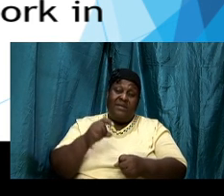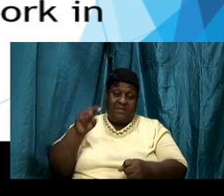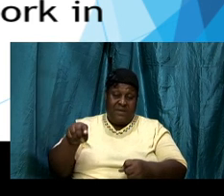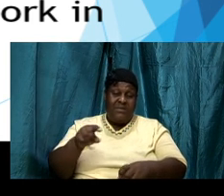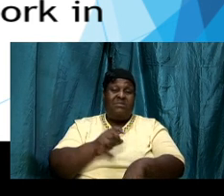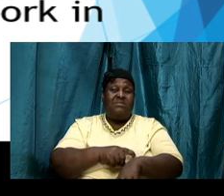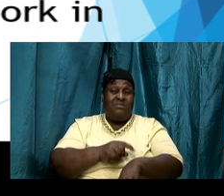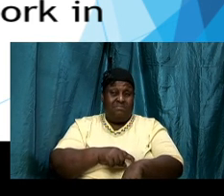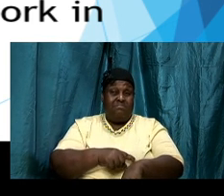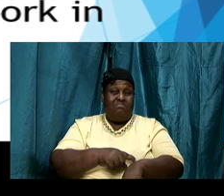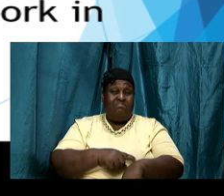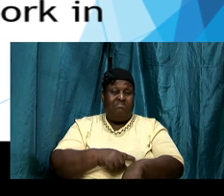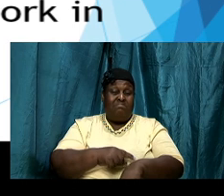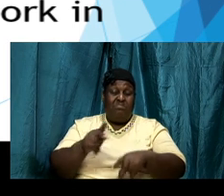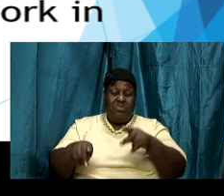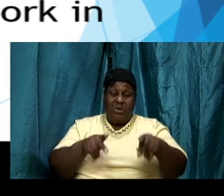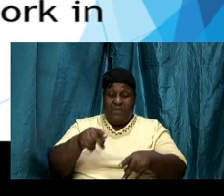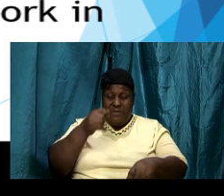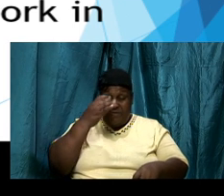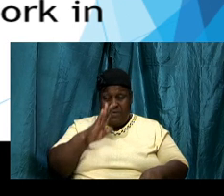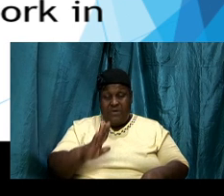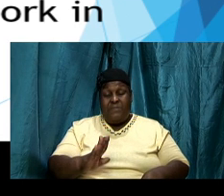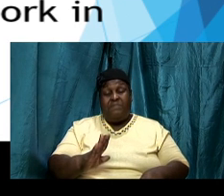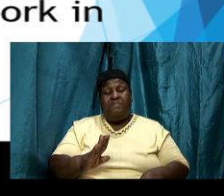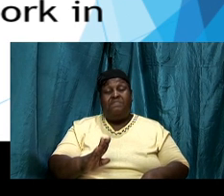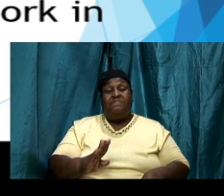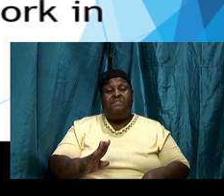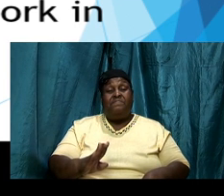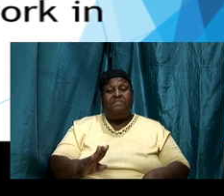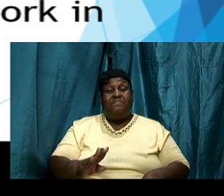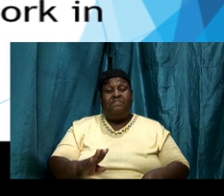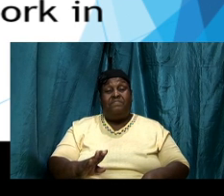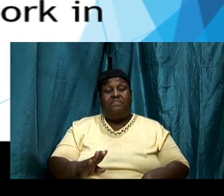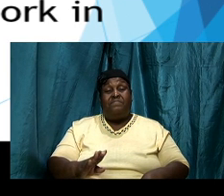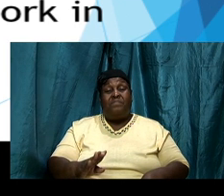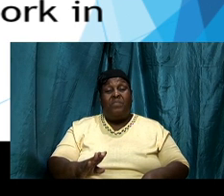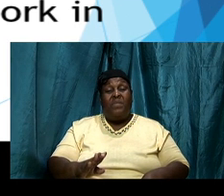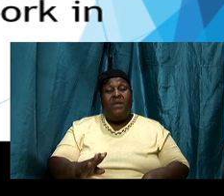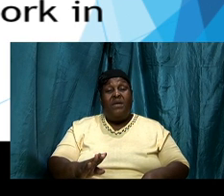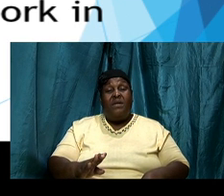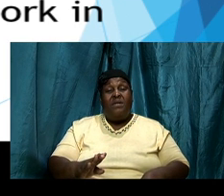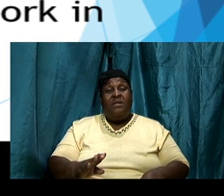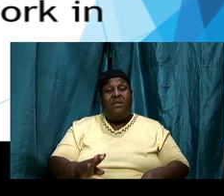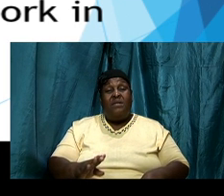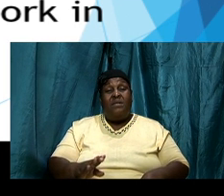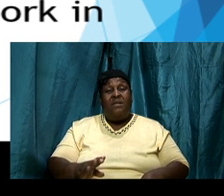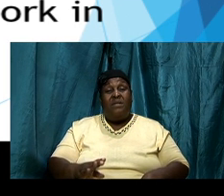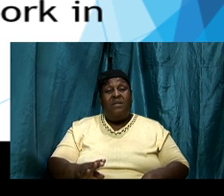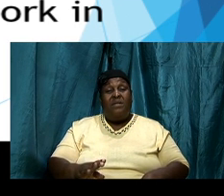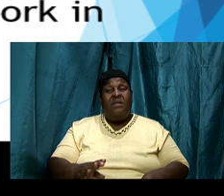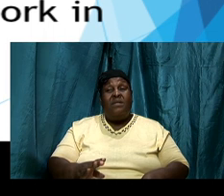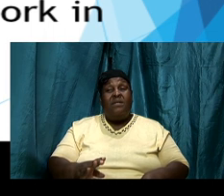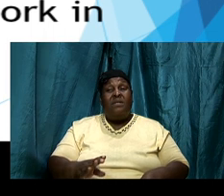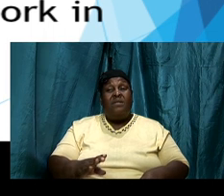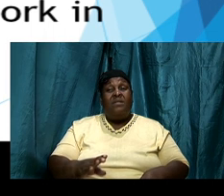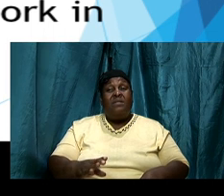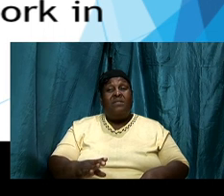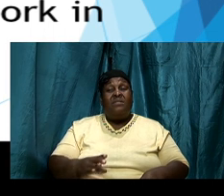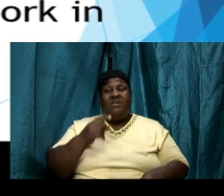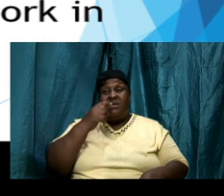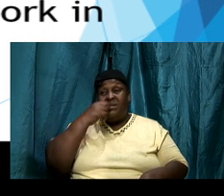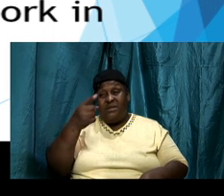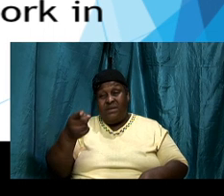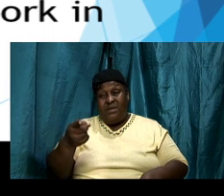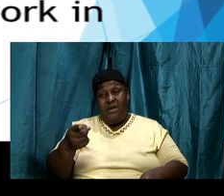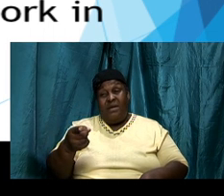saints of God to bring a little clarity very simple